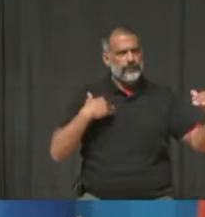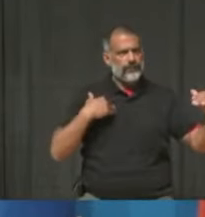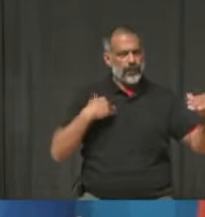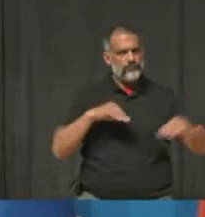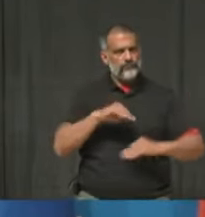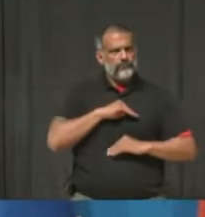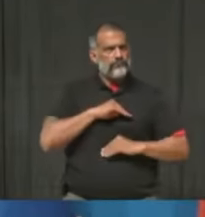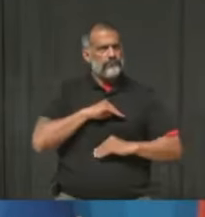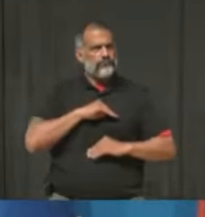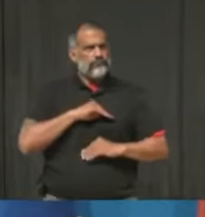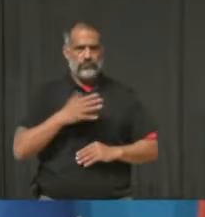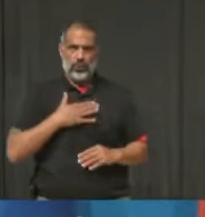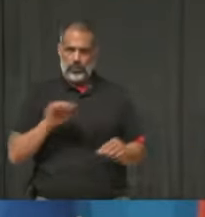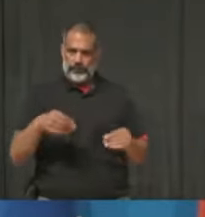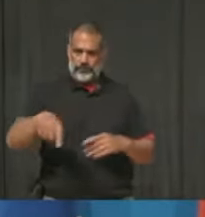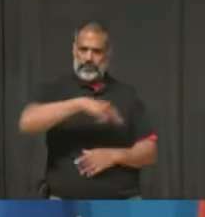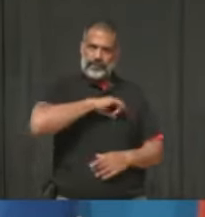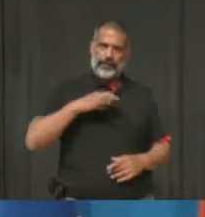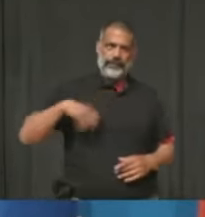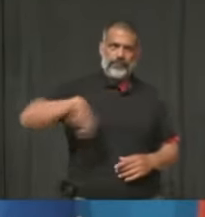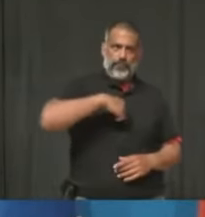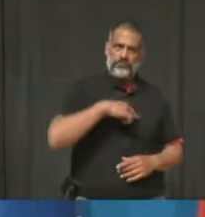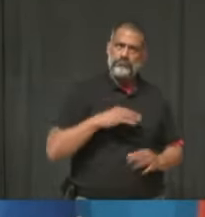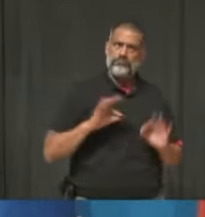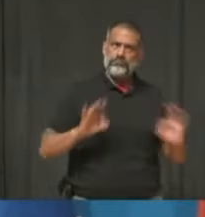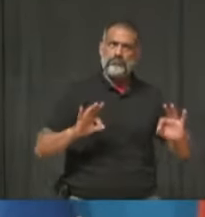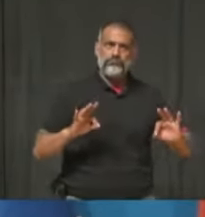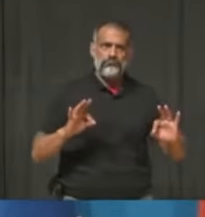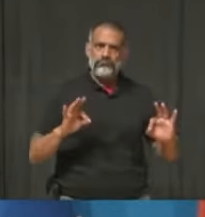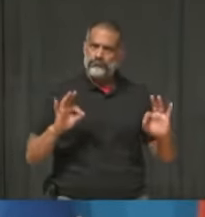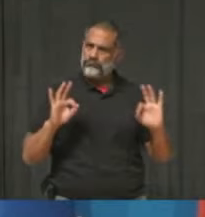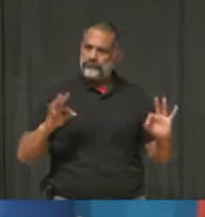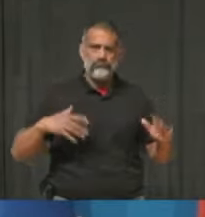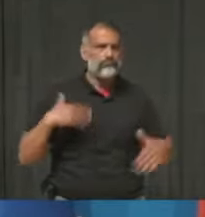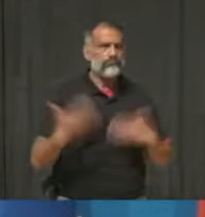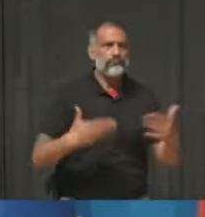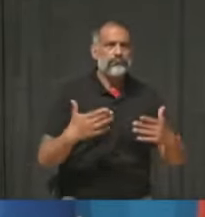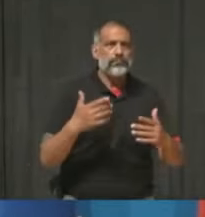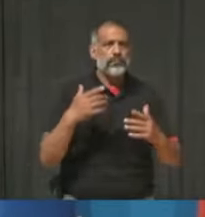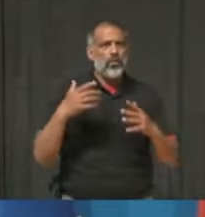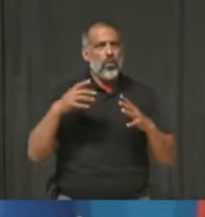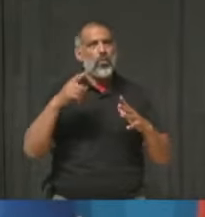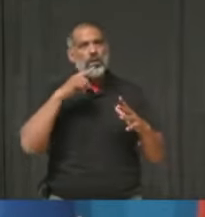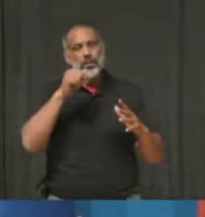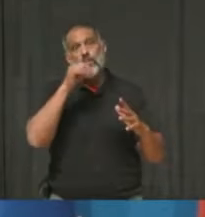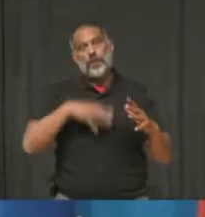my office. So we are actually very female-heavy in my office.